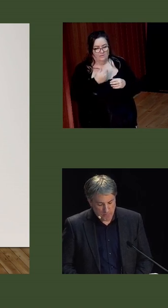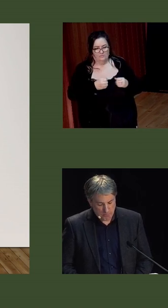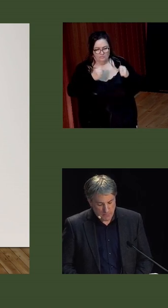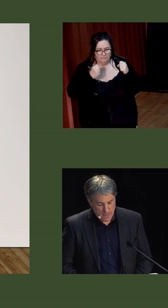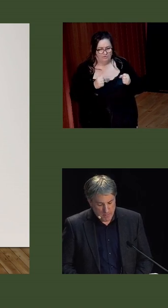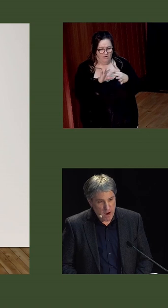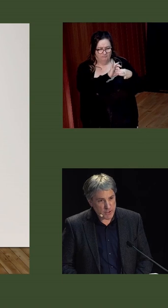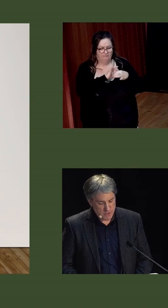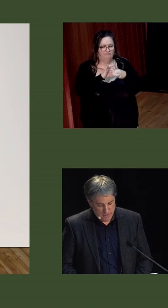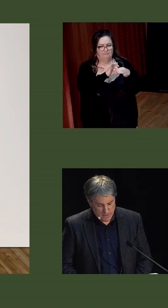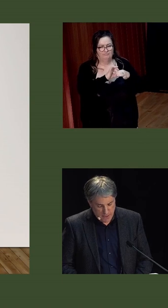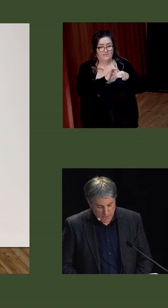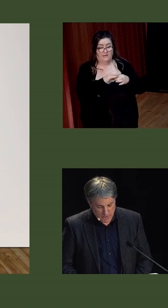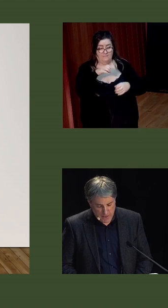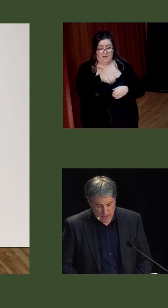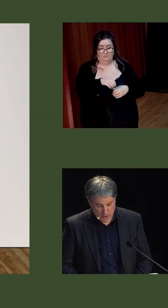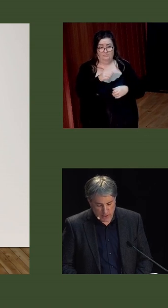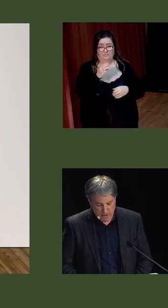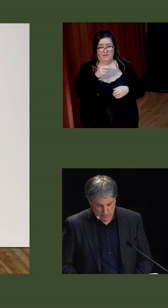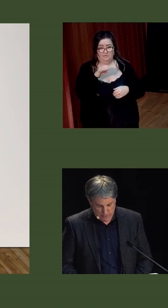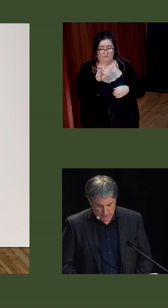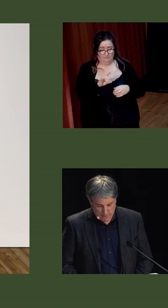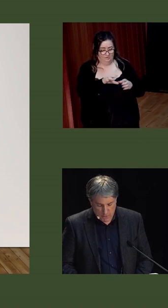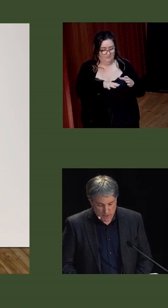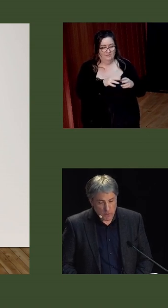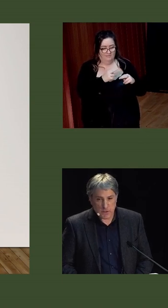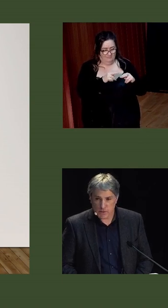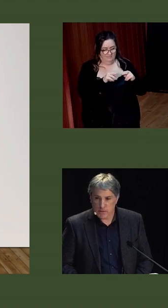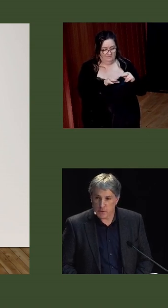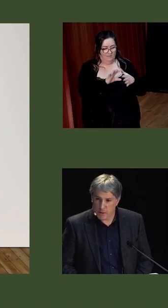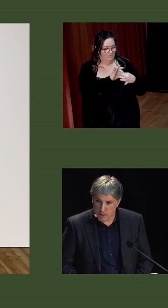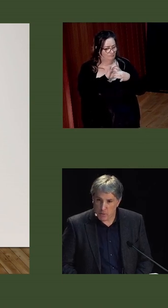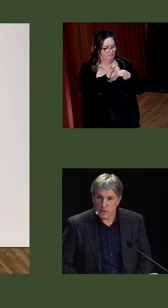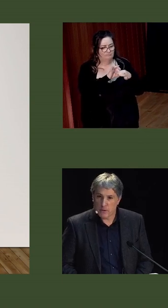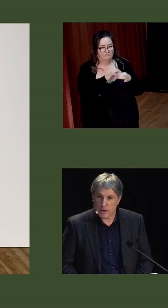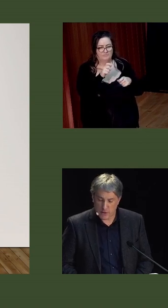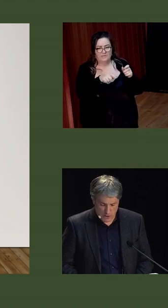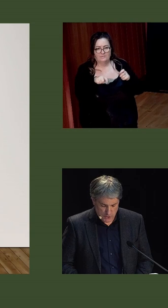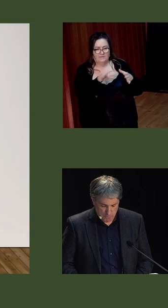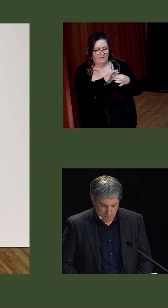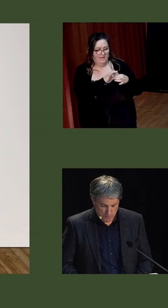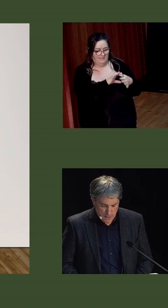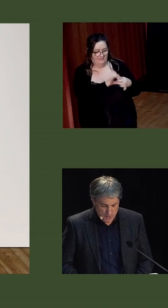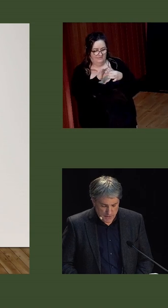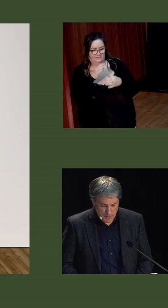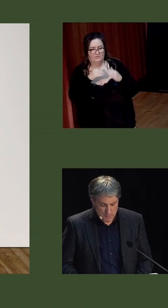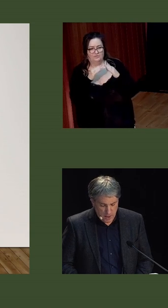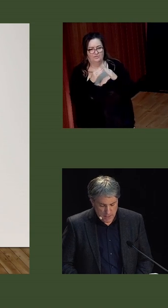Irish society. At parish, diocesan and national level, there was a closeness between the people and the church.